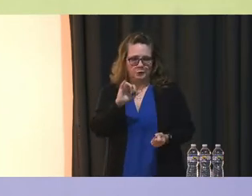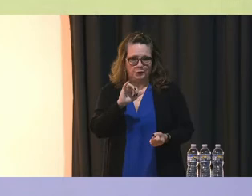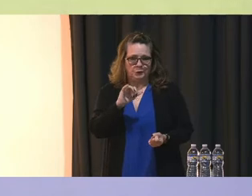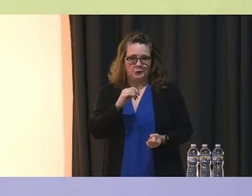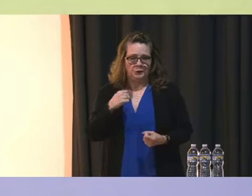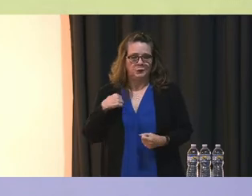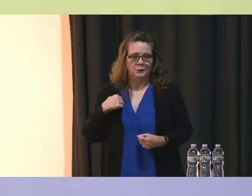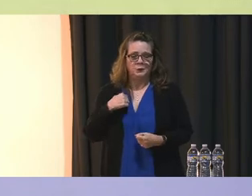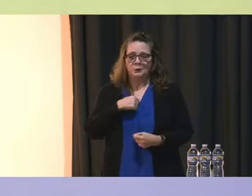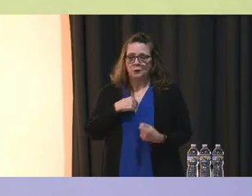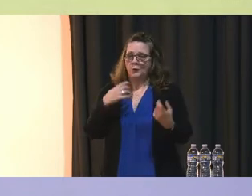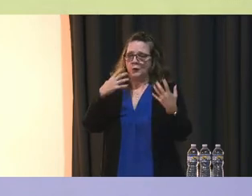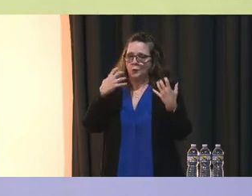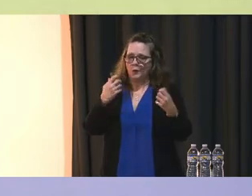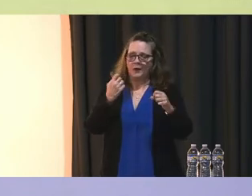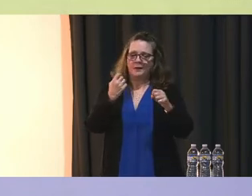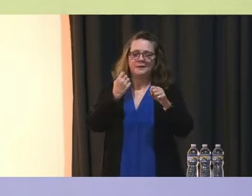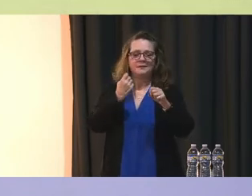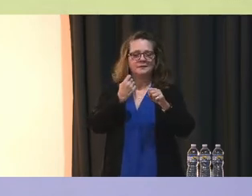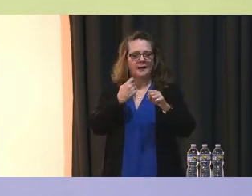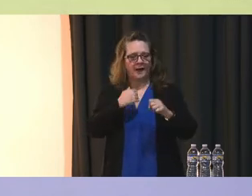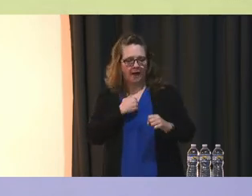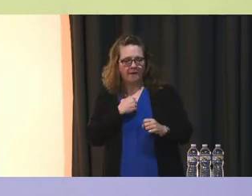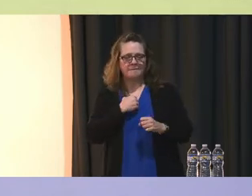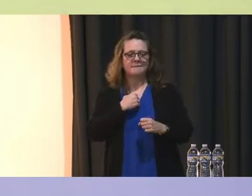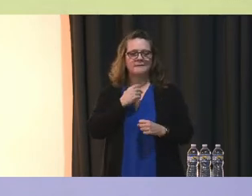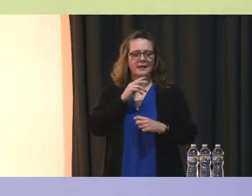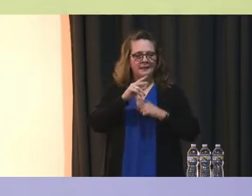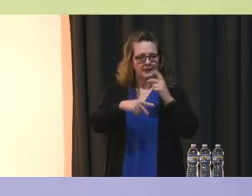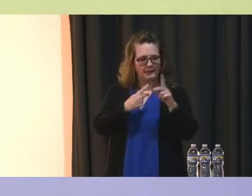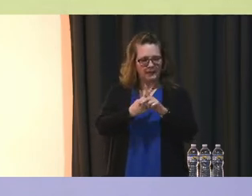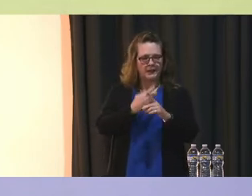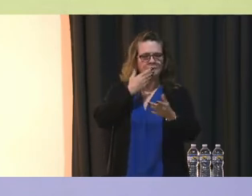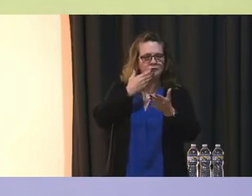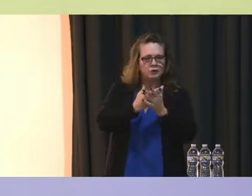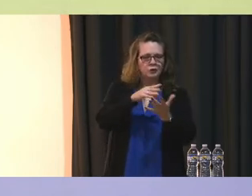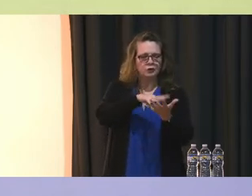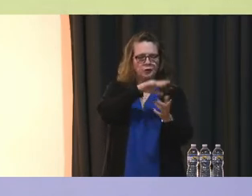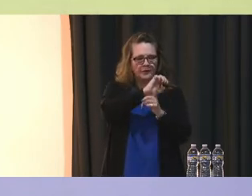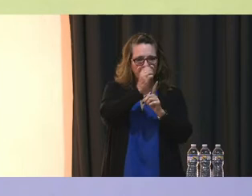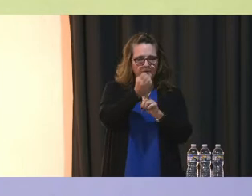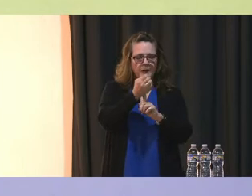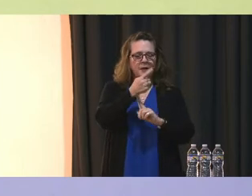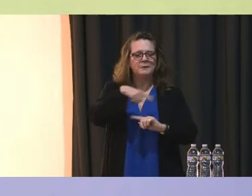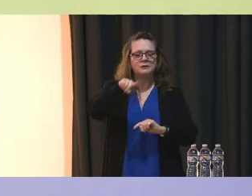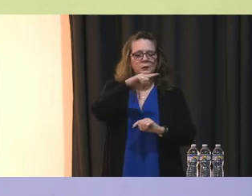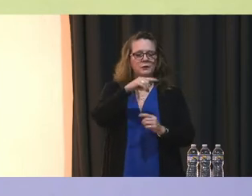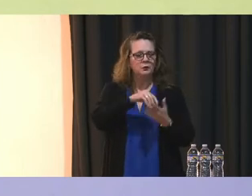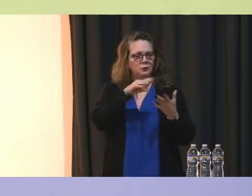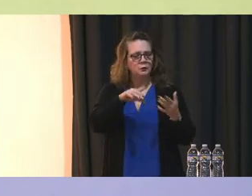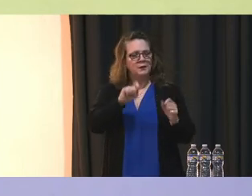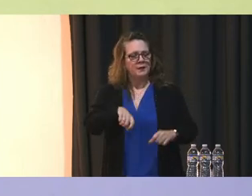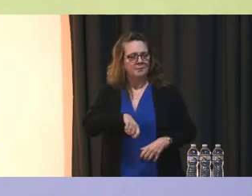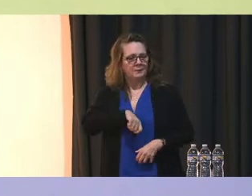done We want to ensure that we have the kind of learning environments That allow our students to be proud Allow our